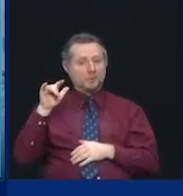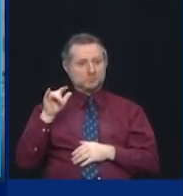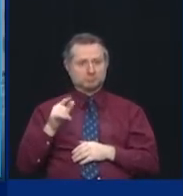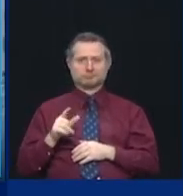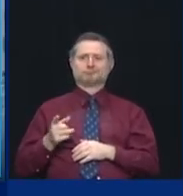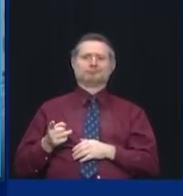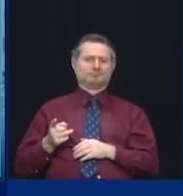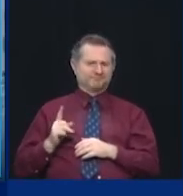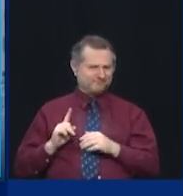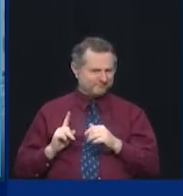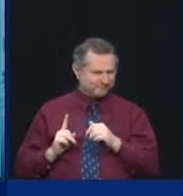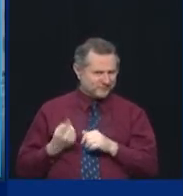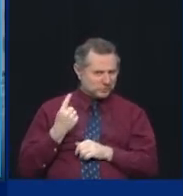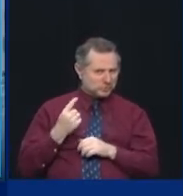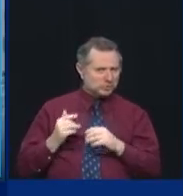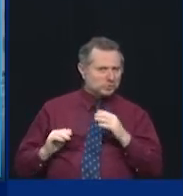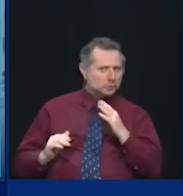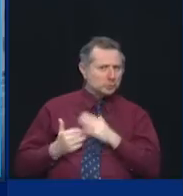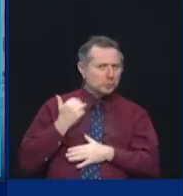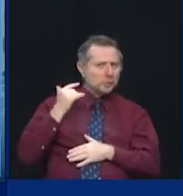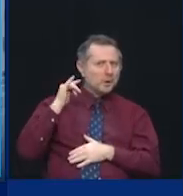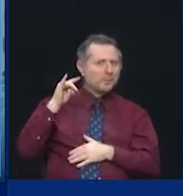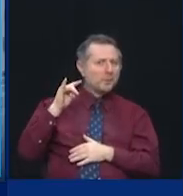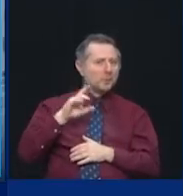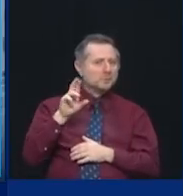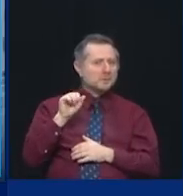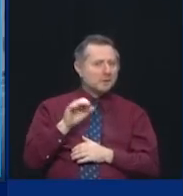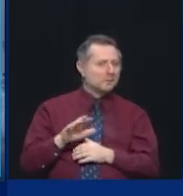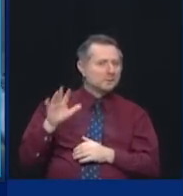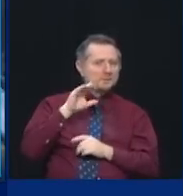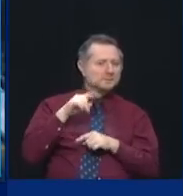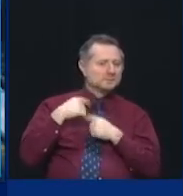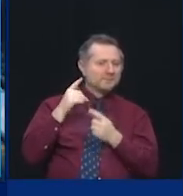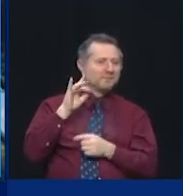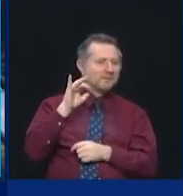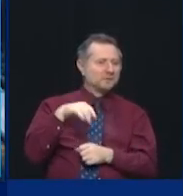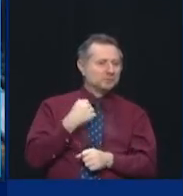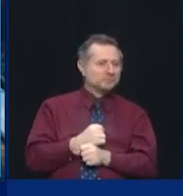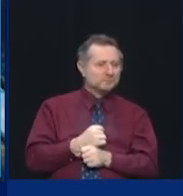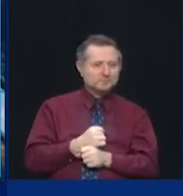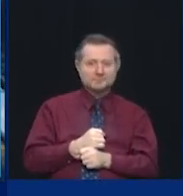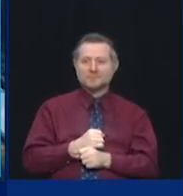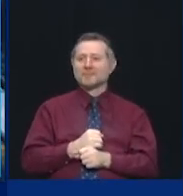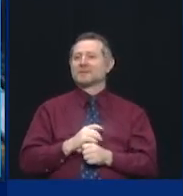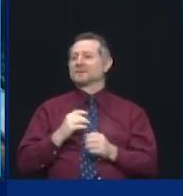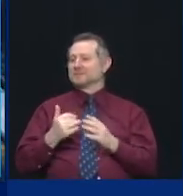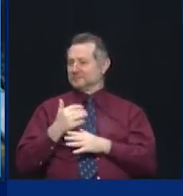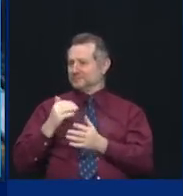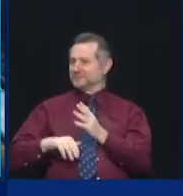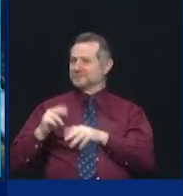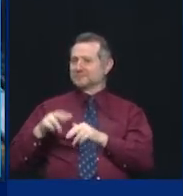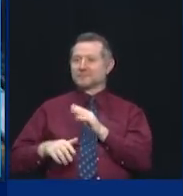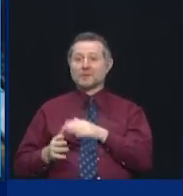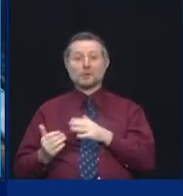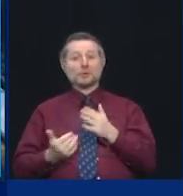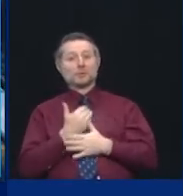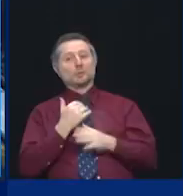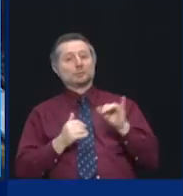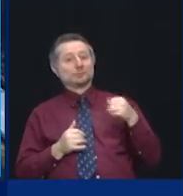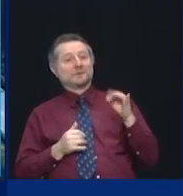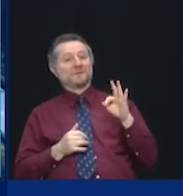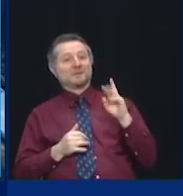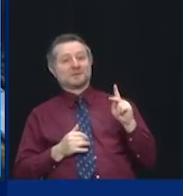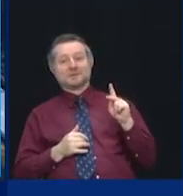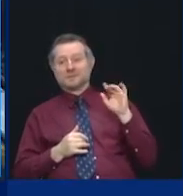America in 25 years, being built right here in New York. A new JFK. We're going to accelerate